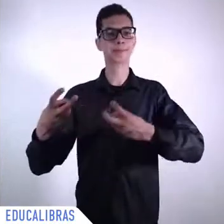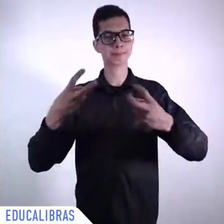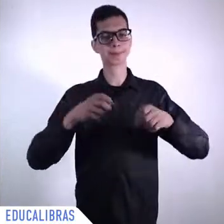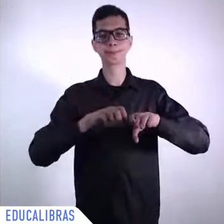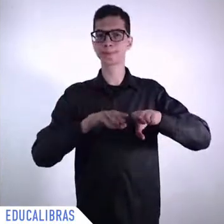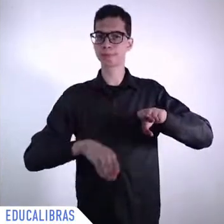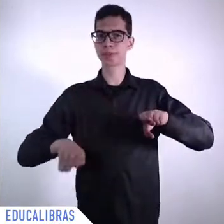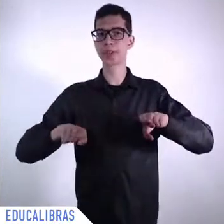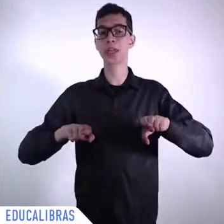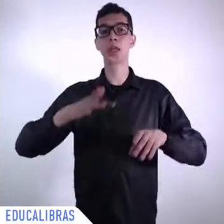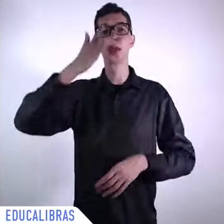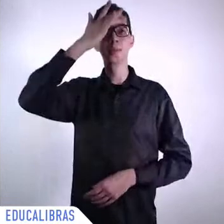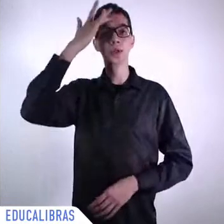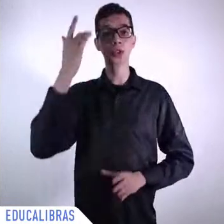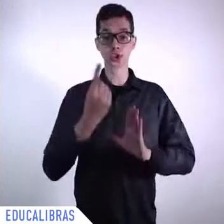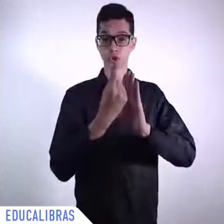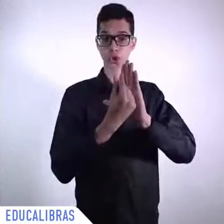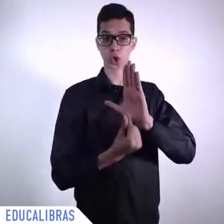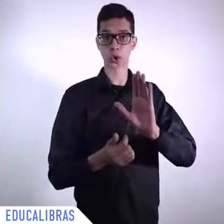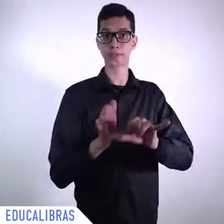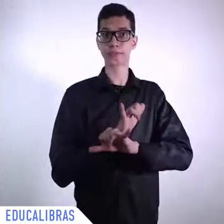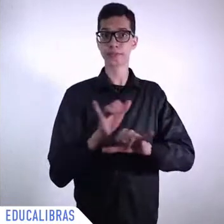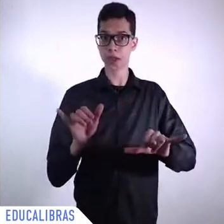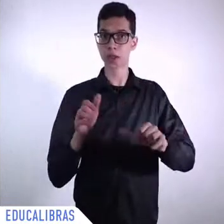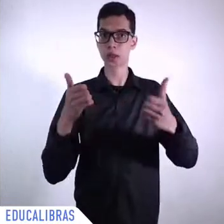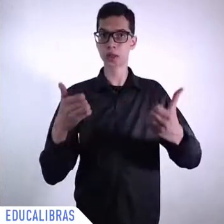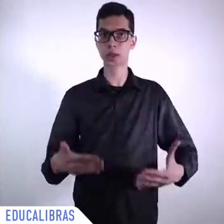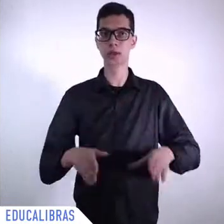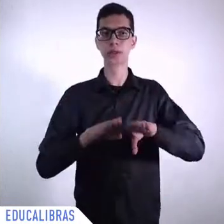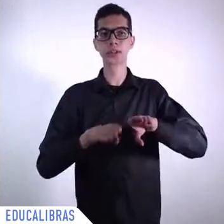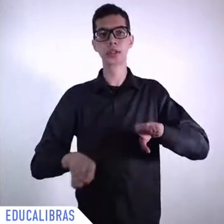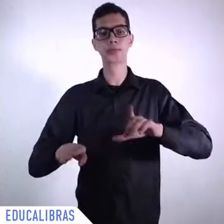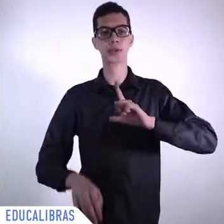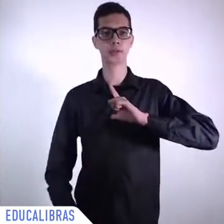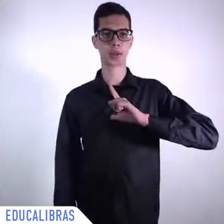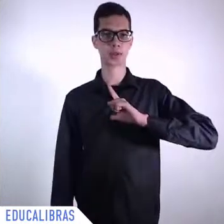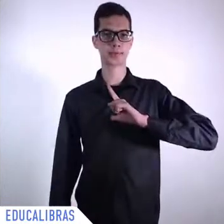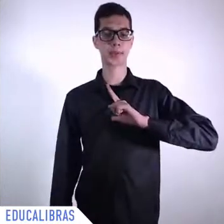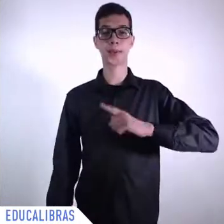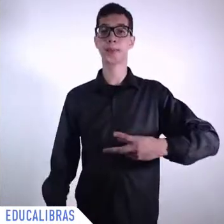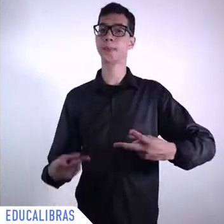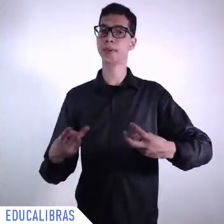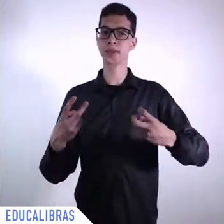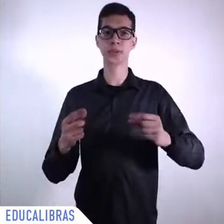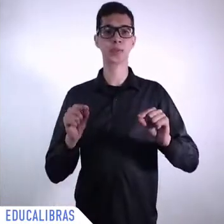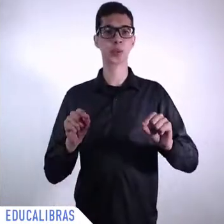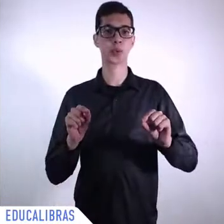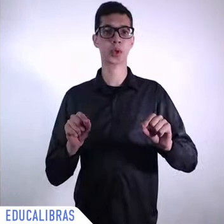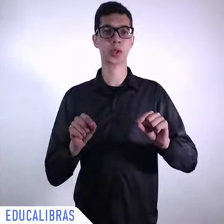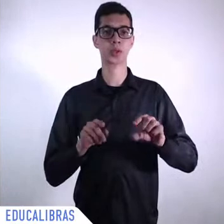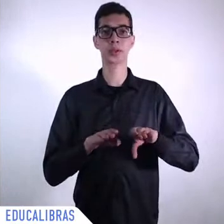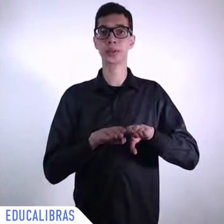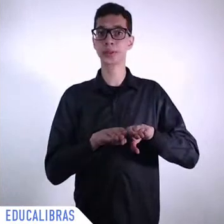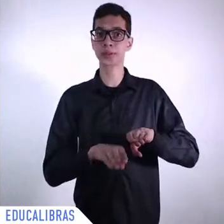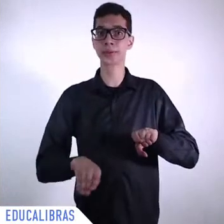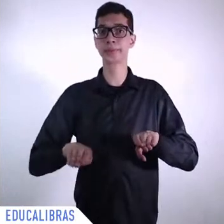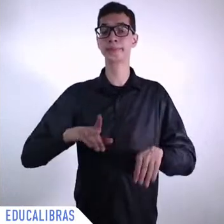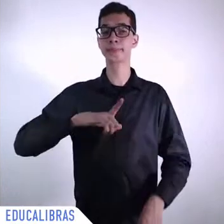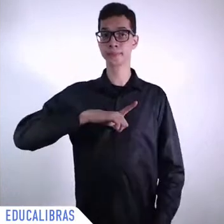because they have seen that inequality has attained such a level that it became dysfunctional for their own interest,